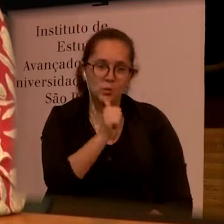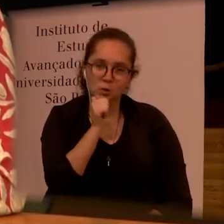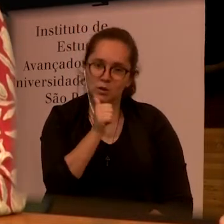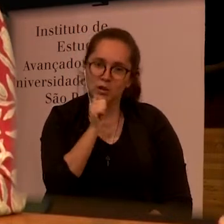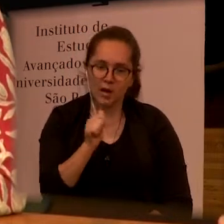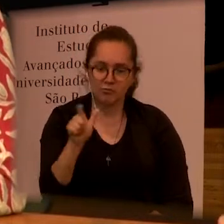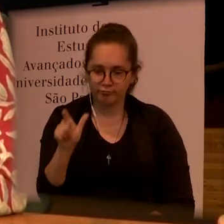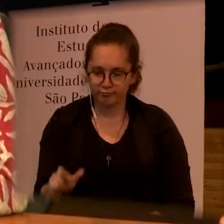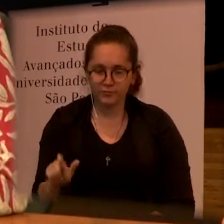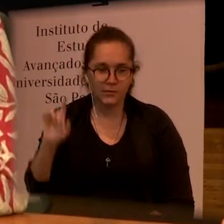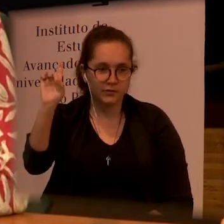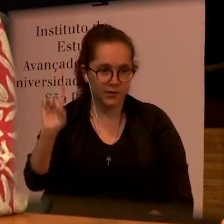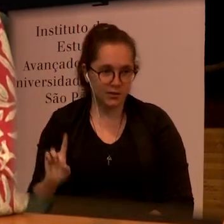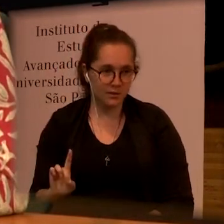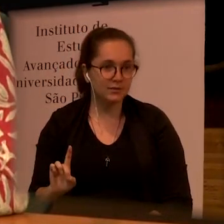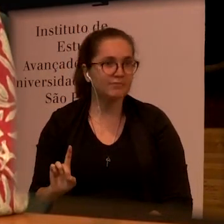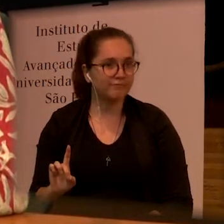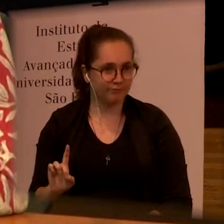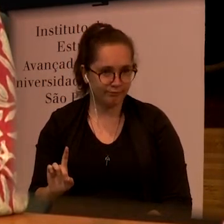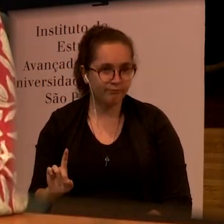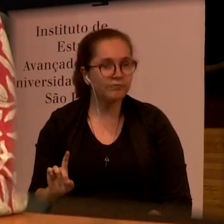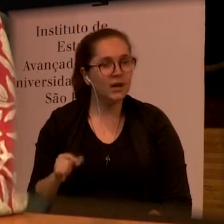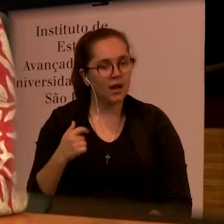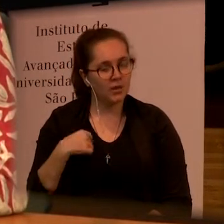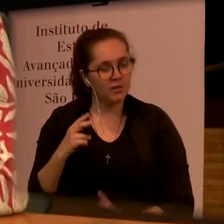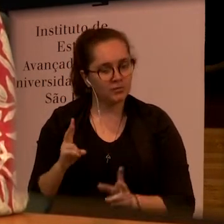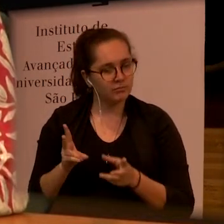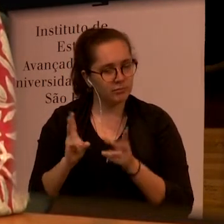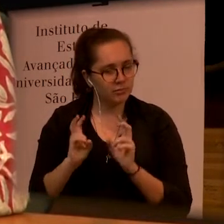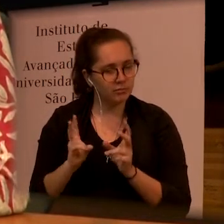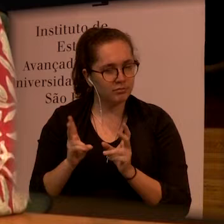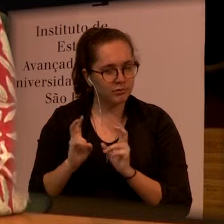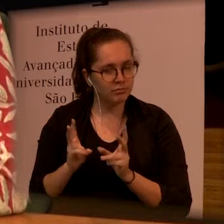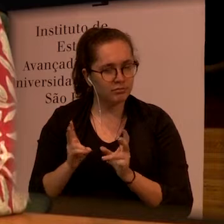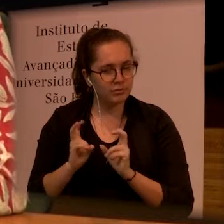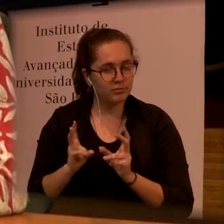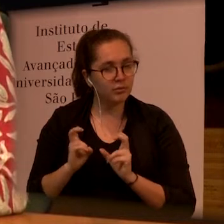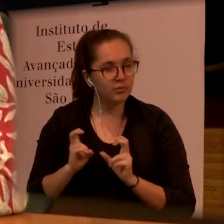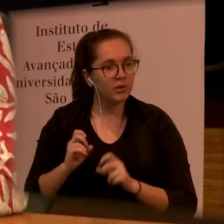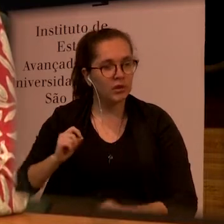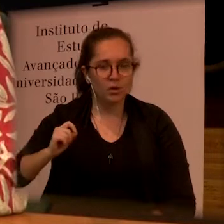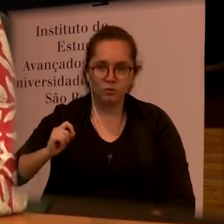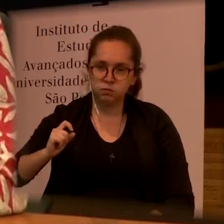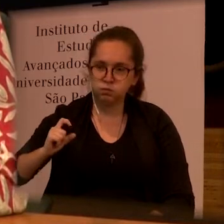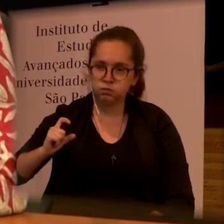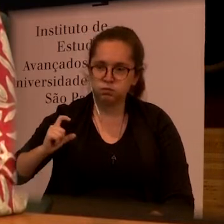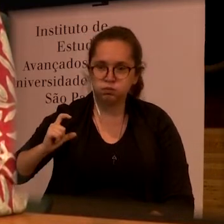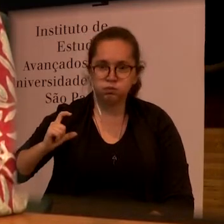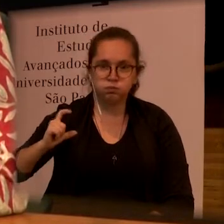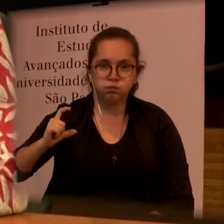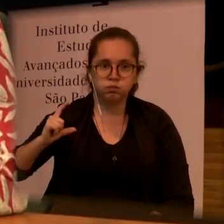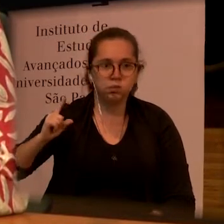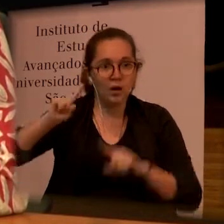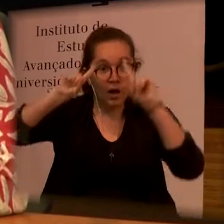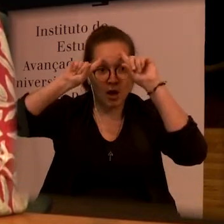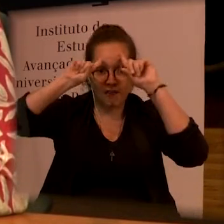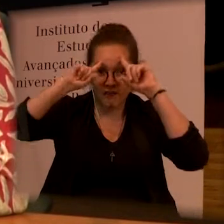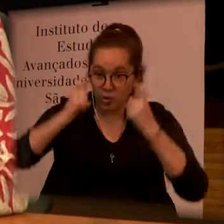so we see high vulnerability to sexual violence especially girls who are deaf